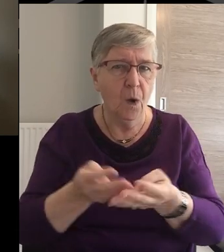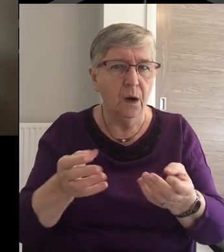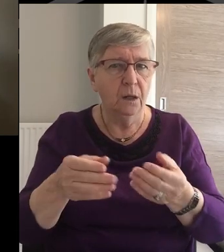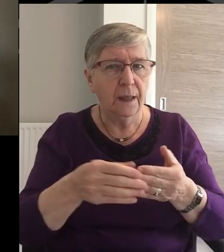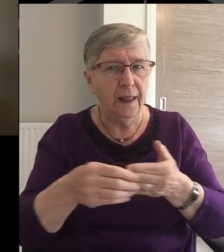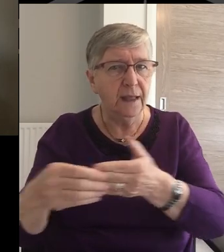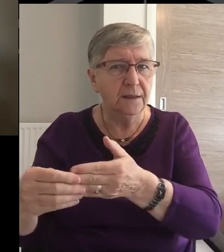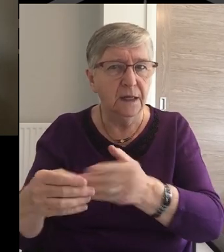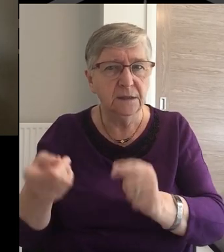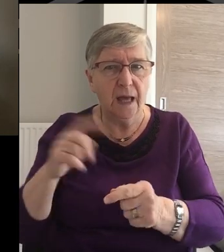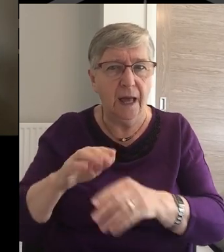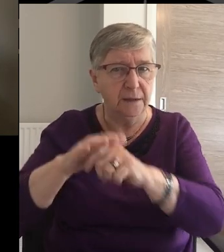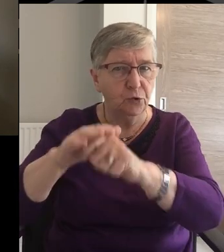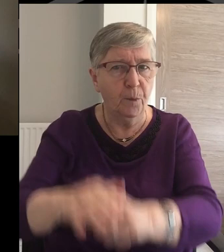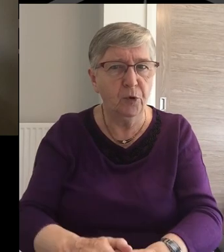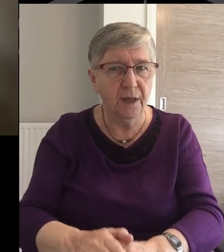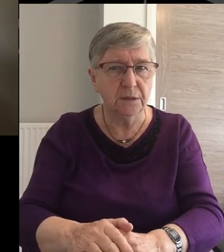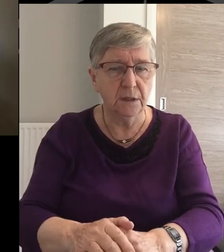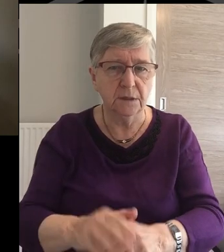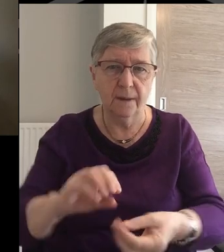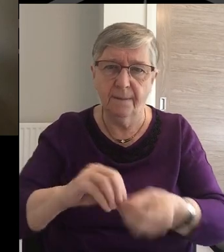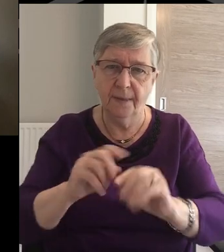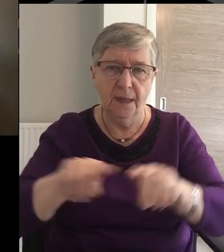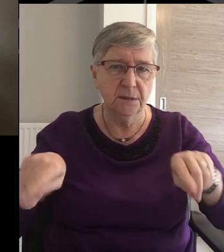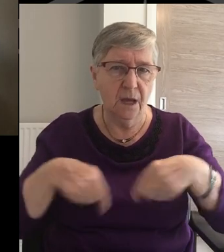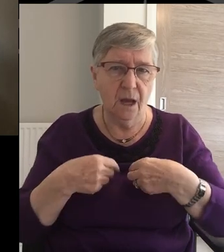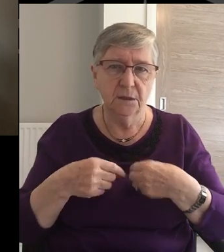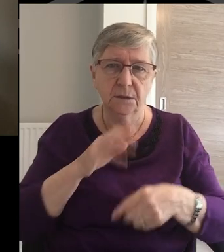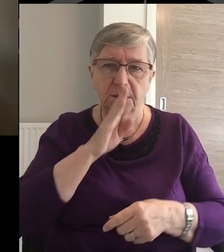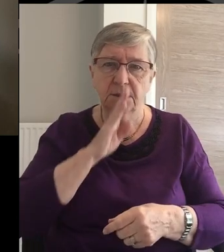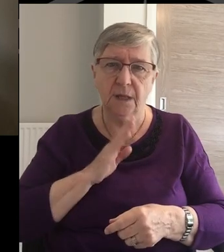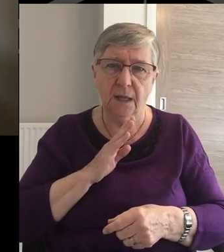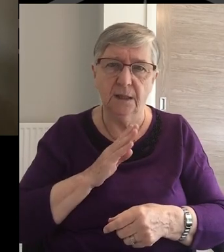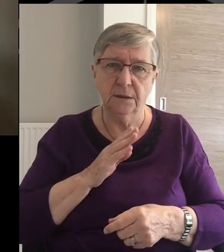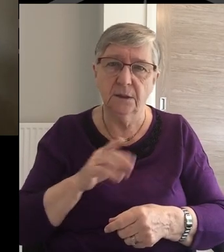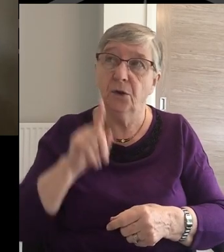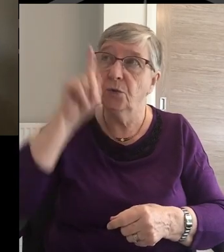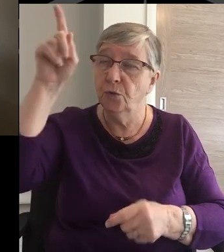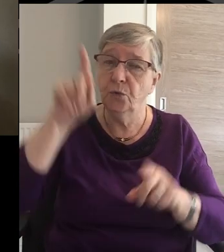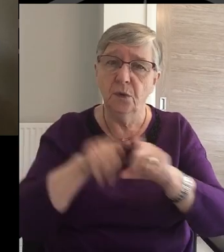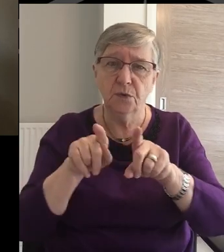oppressors Pains our hearts How much more does it pain Yours?